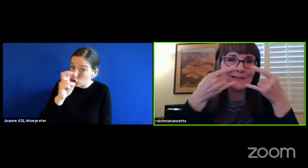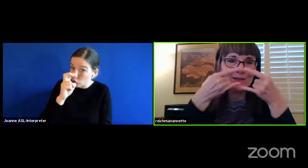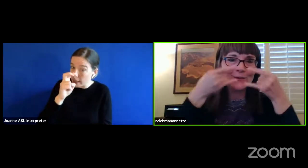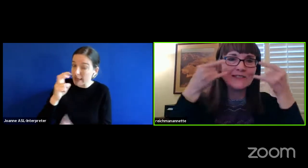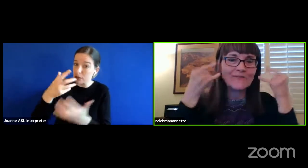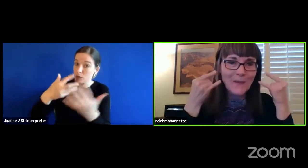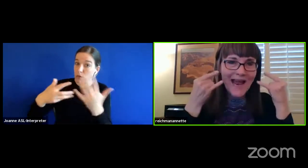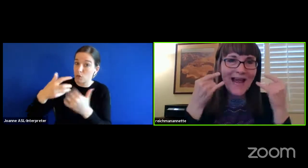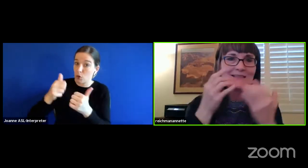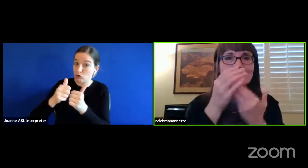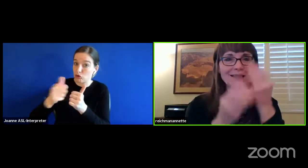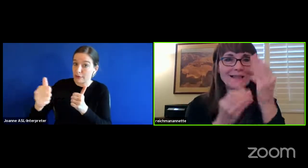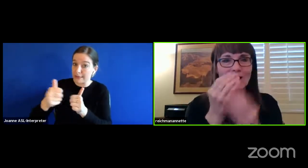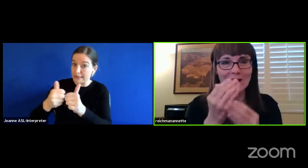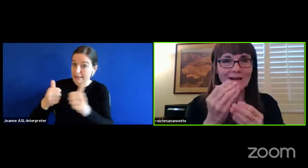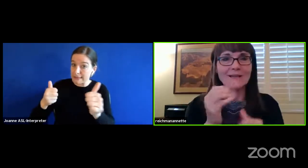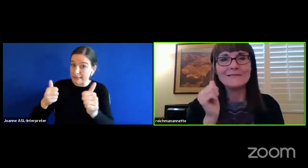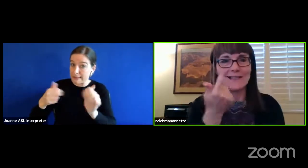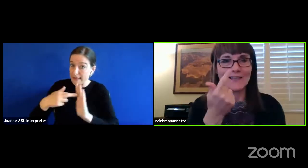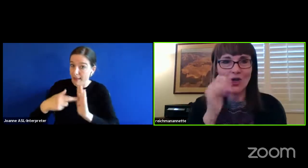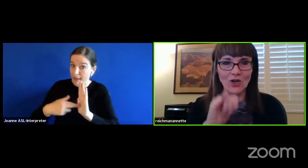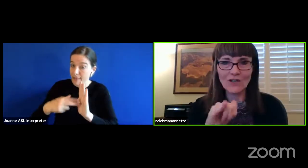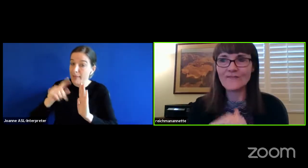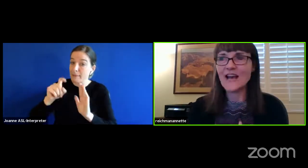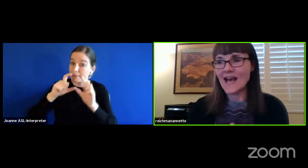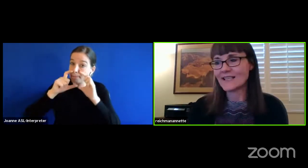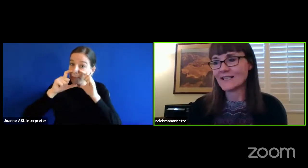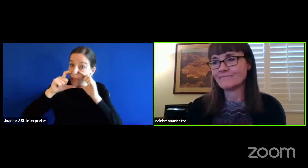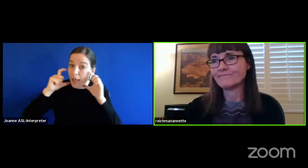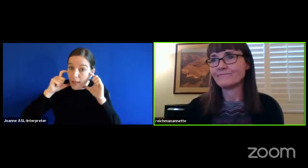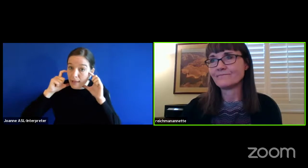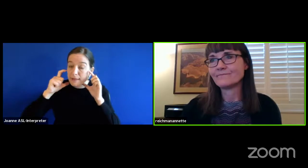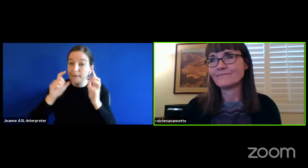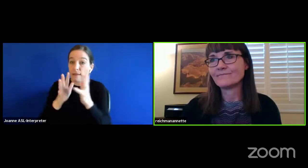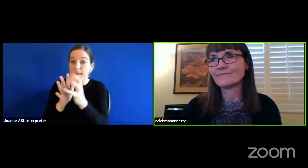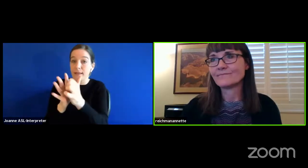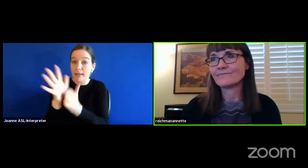including use of masks and gloves and all of that.